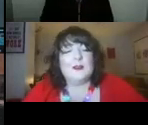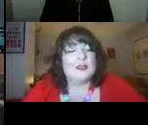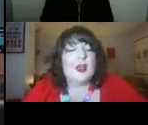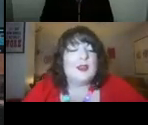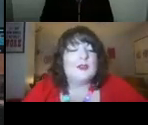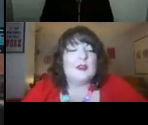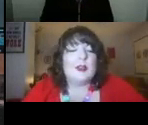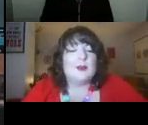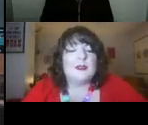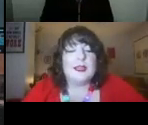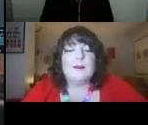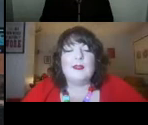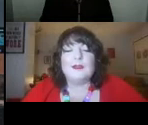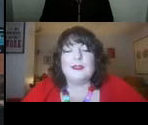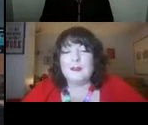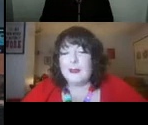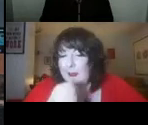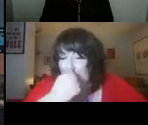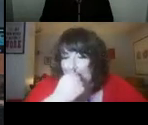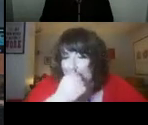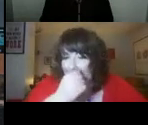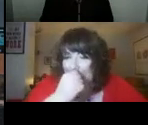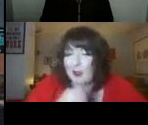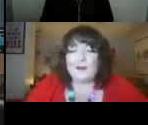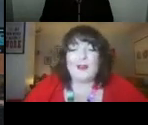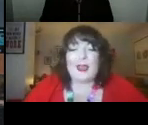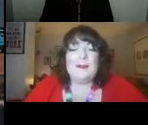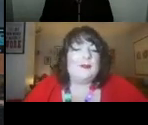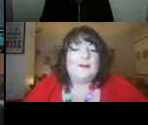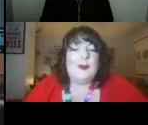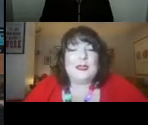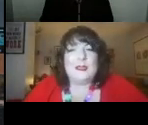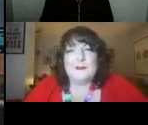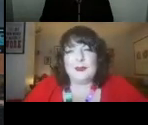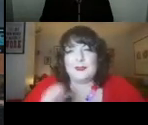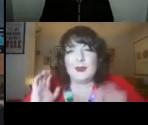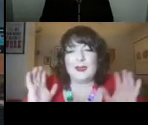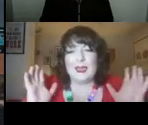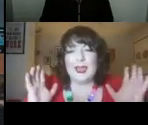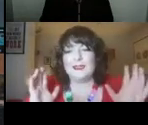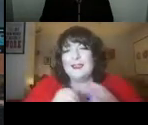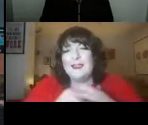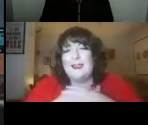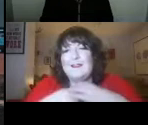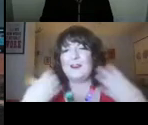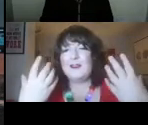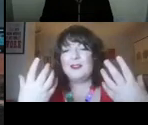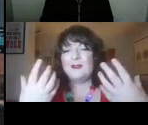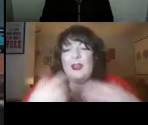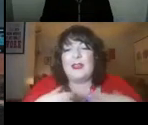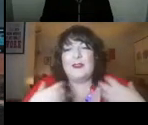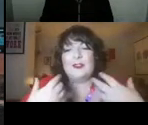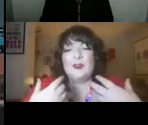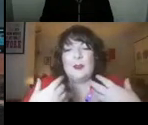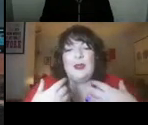heard that there was a tiny drunk fat boy slim who had picked an avatar of Halle Berry's body and a big smiley head. And it was kind of as